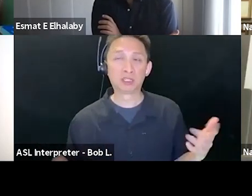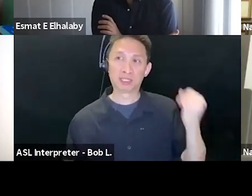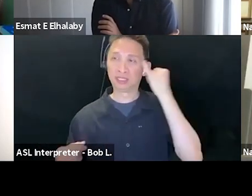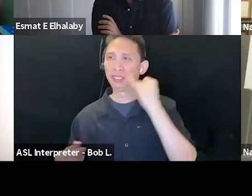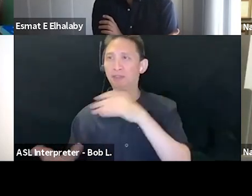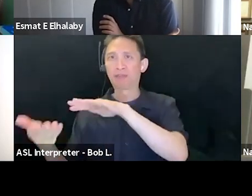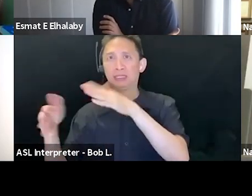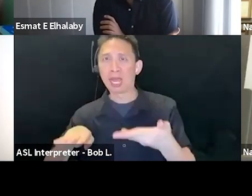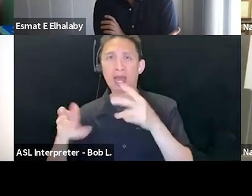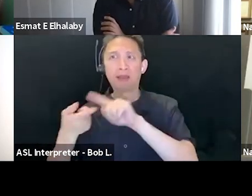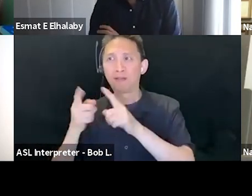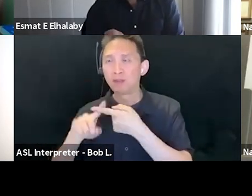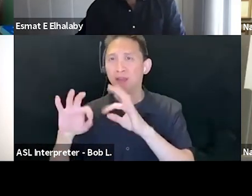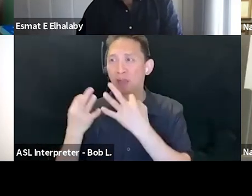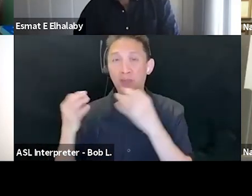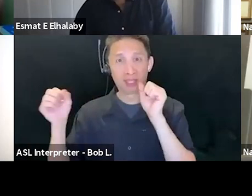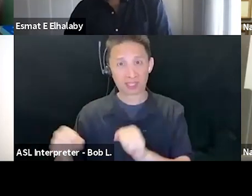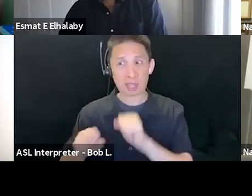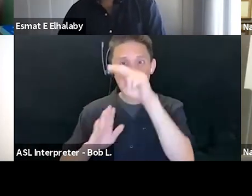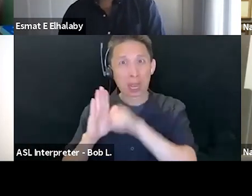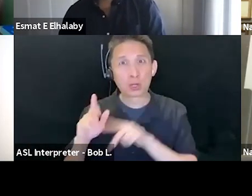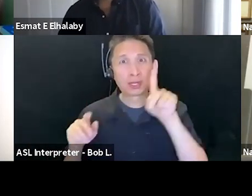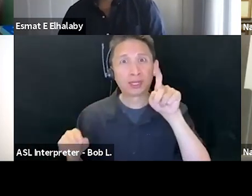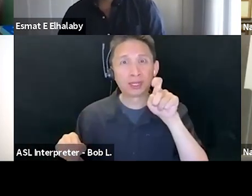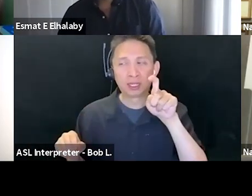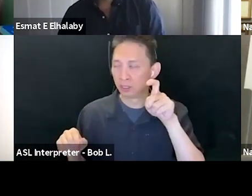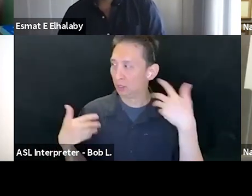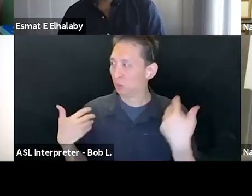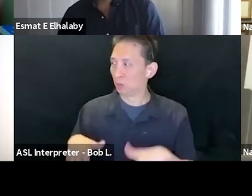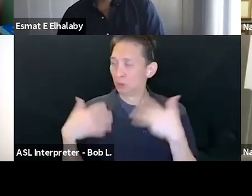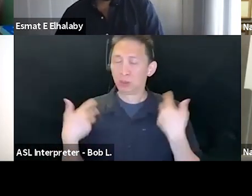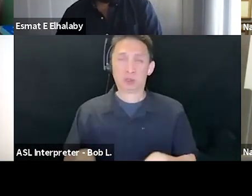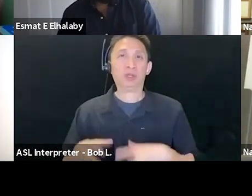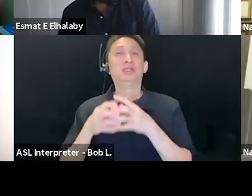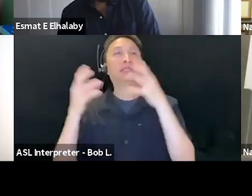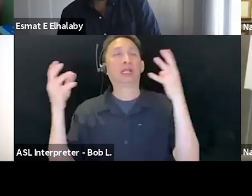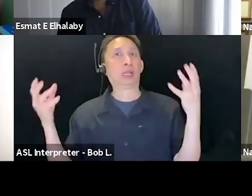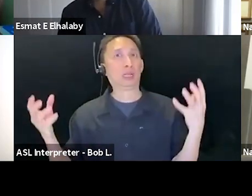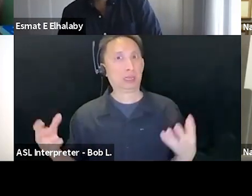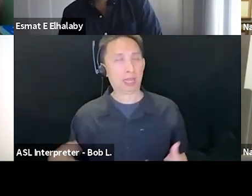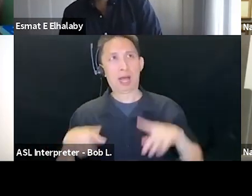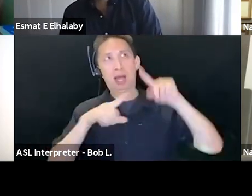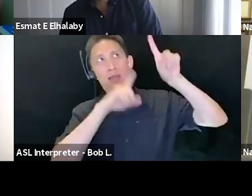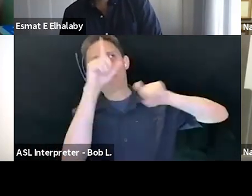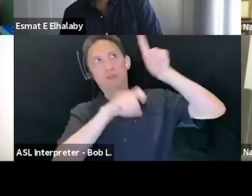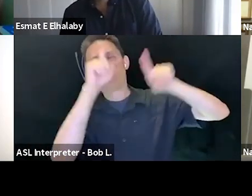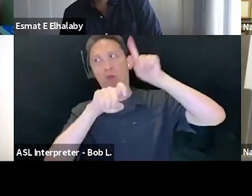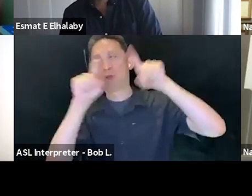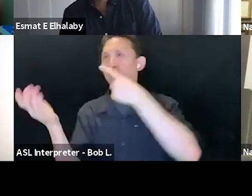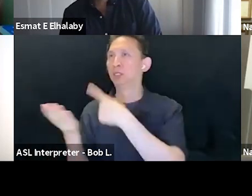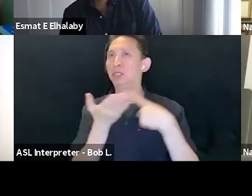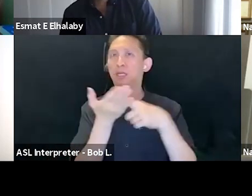find a job. These are important things. So it is, you know, as you say, the devil in the details, it's the way they're controlling